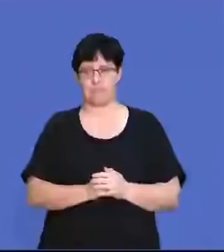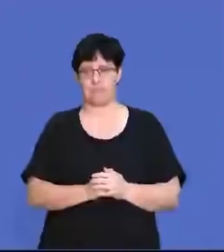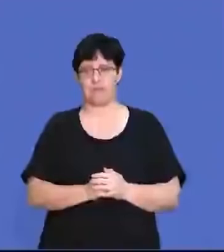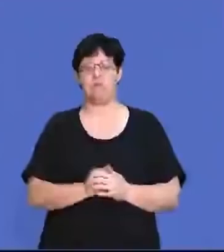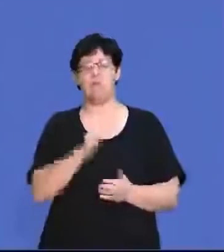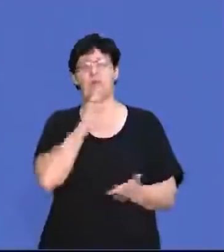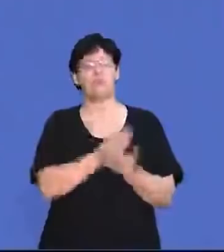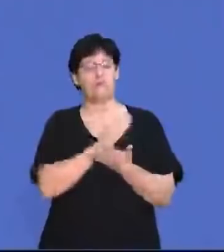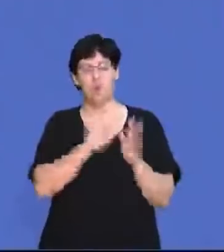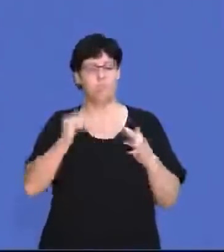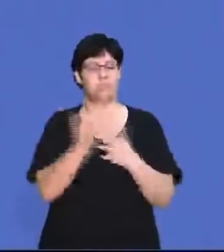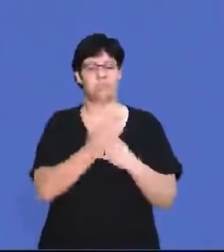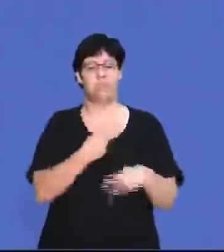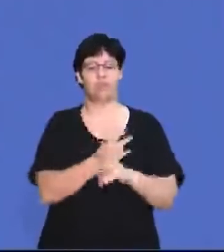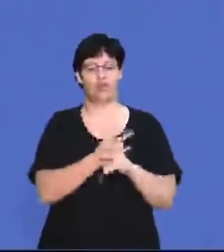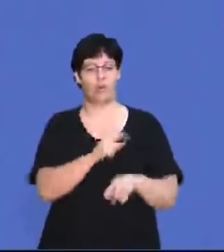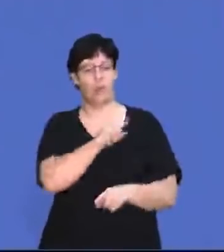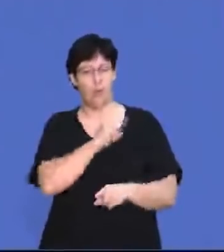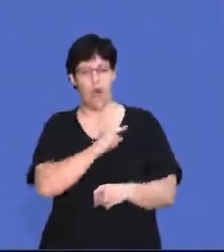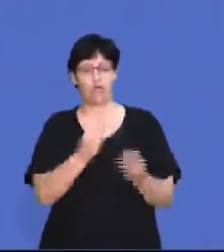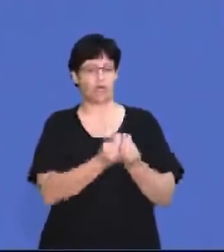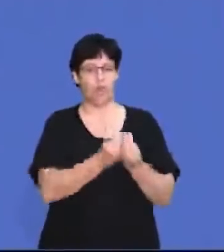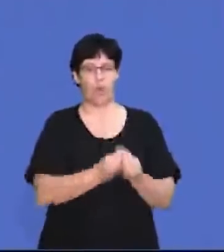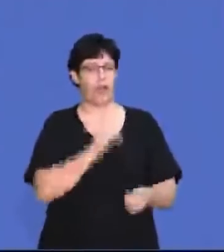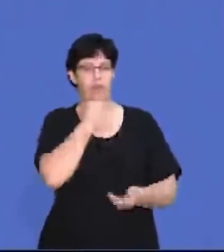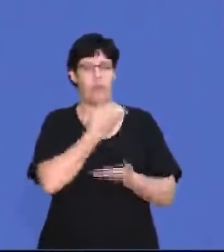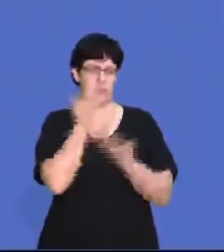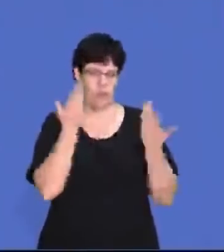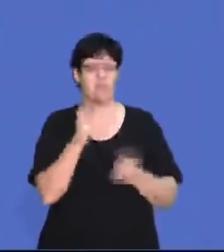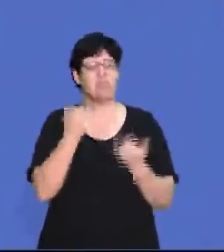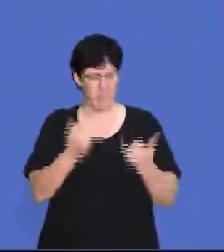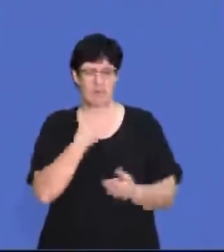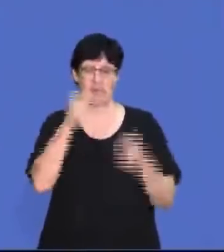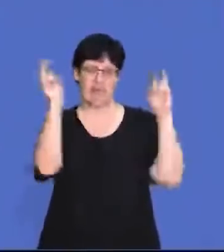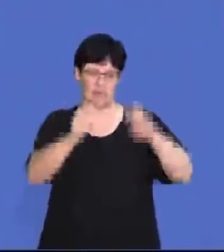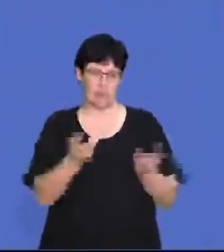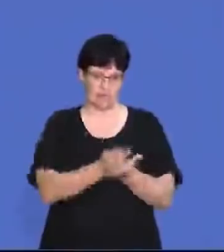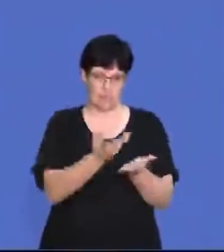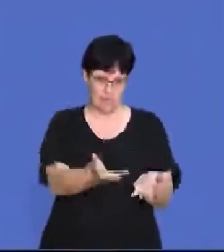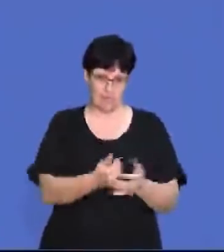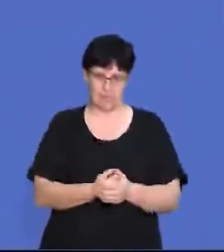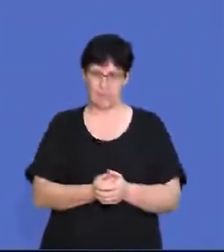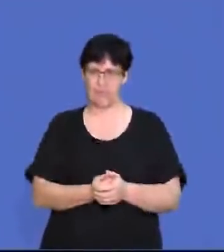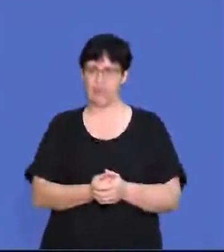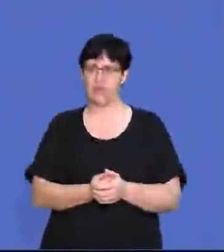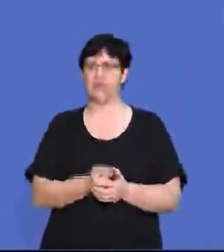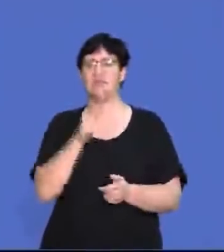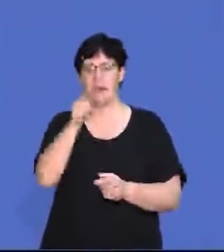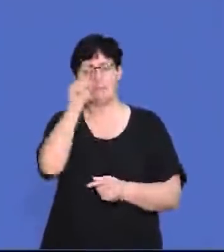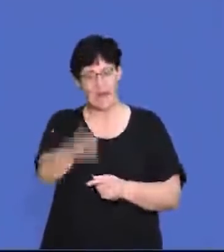time, ensure that there's no break in production due to stock shortages, as I just mentioned.